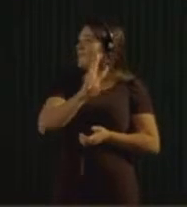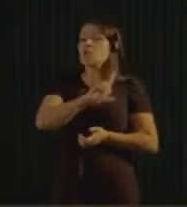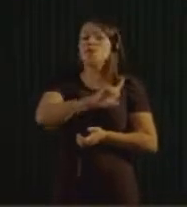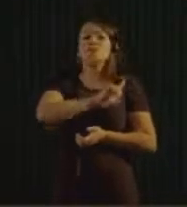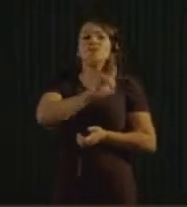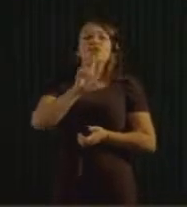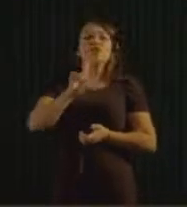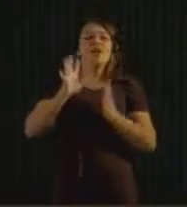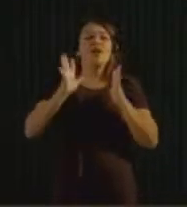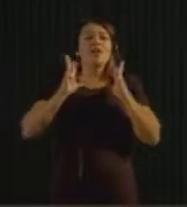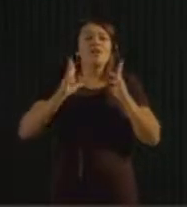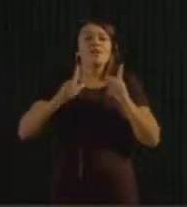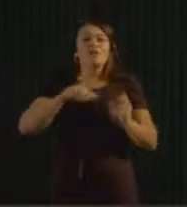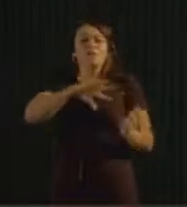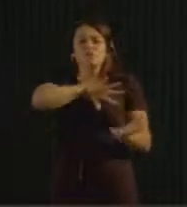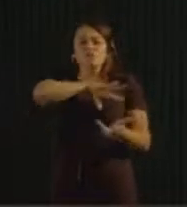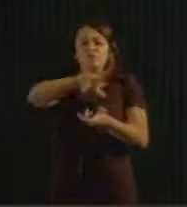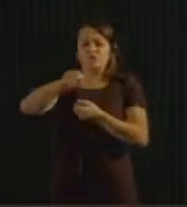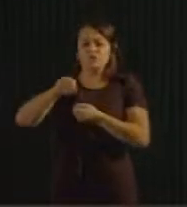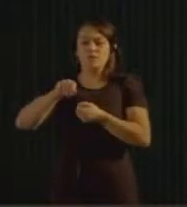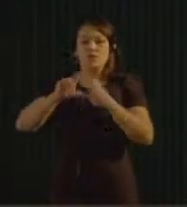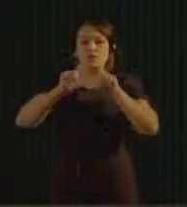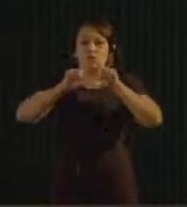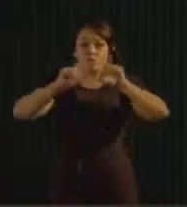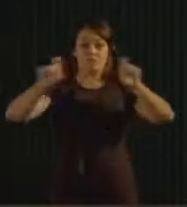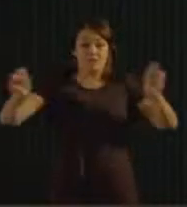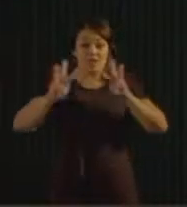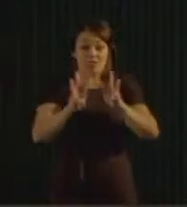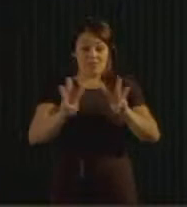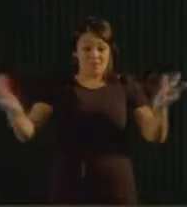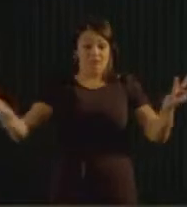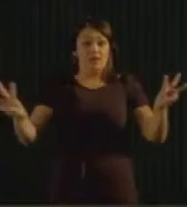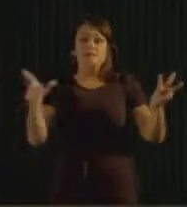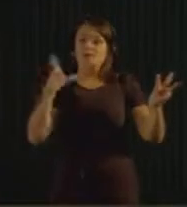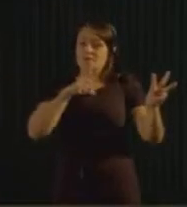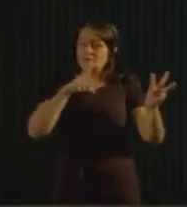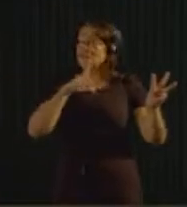into the World Cleanup Day, which will be the 8th of September, 2021.